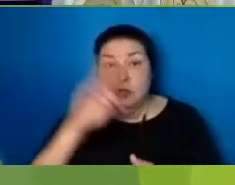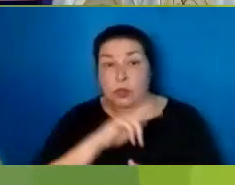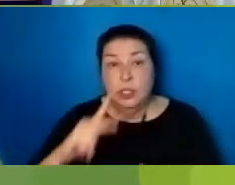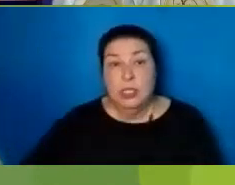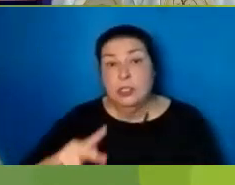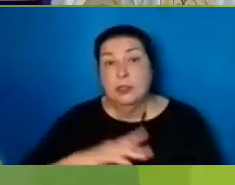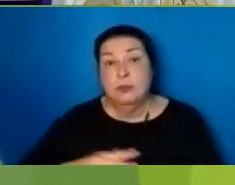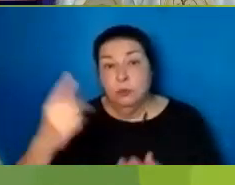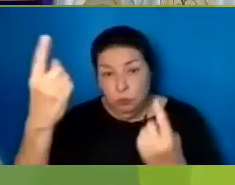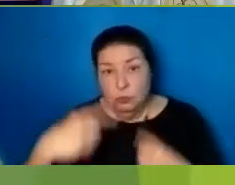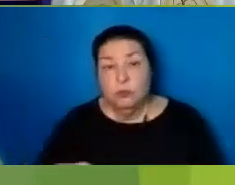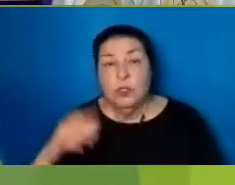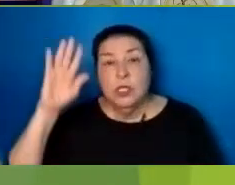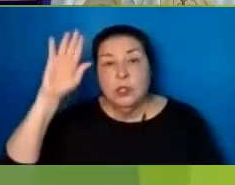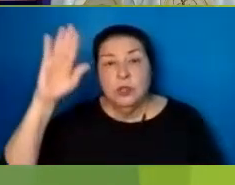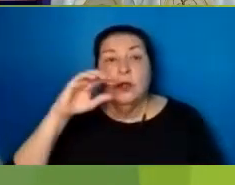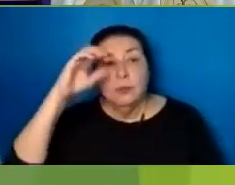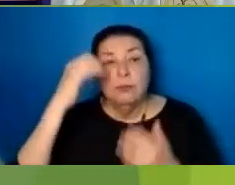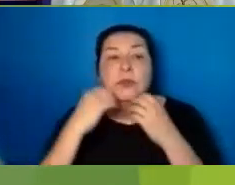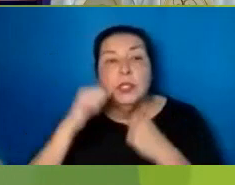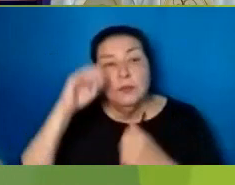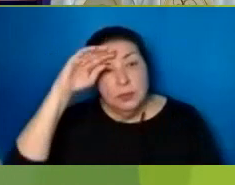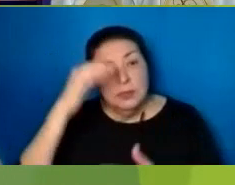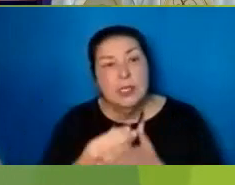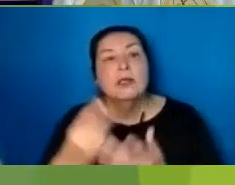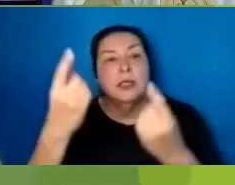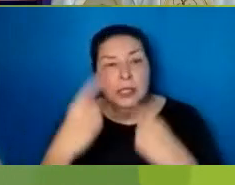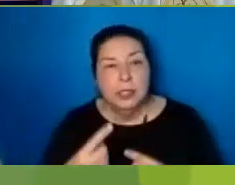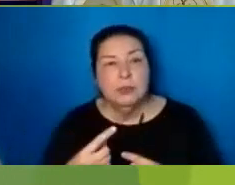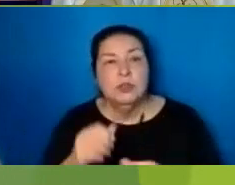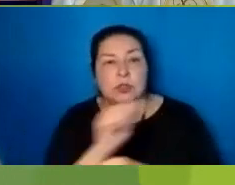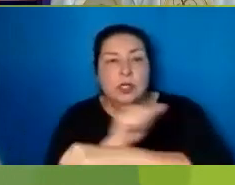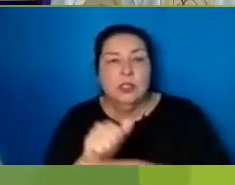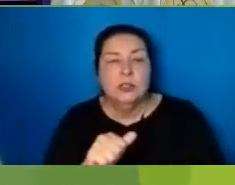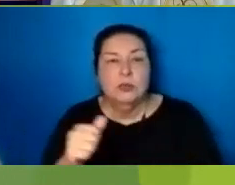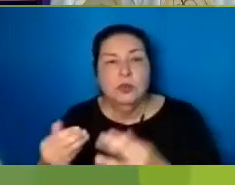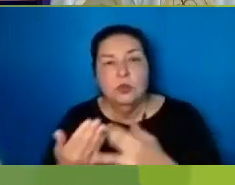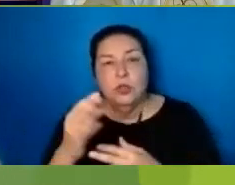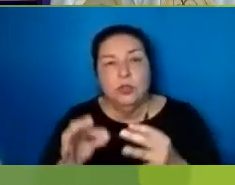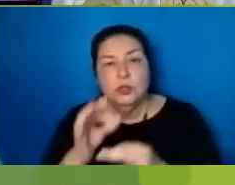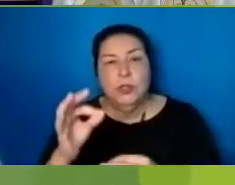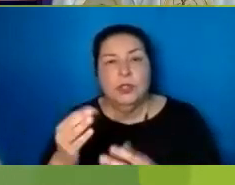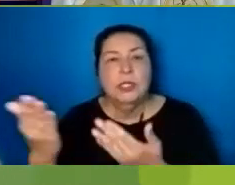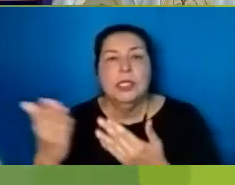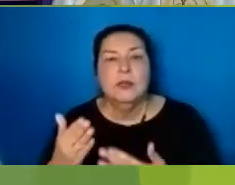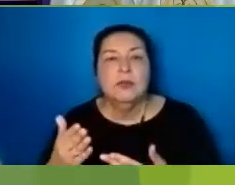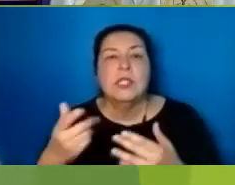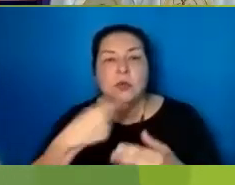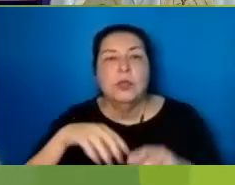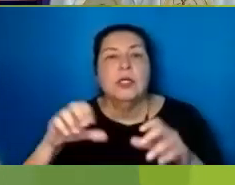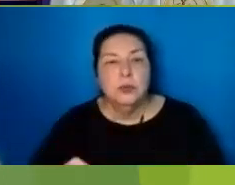By Your Spirit Grant That We May Receive Him In Repentance And Believe The Gospel Proclaimed To Us In